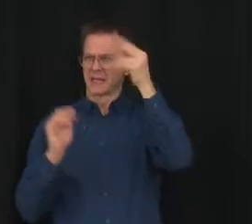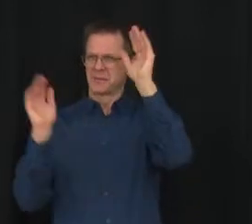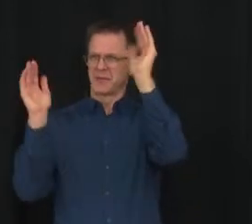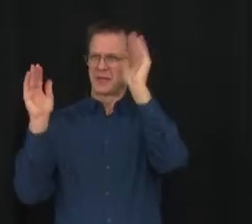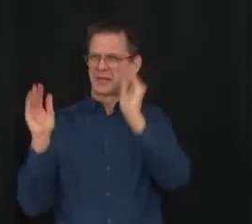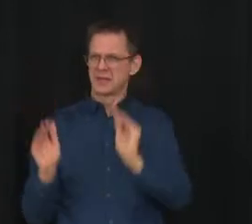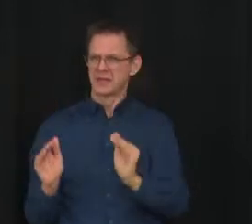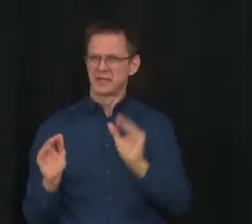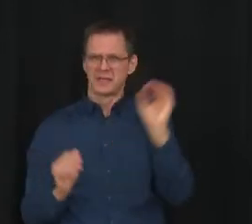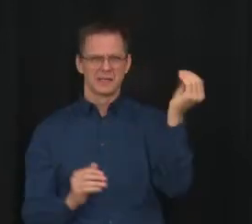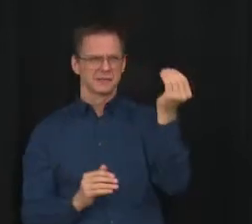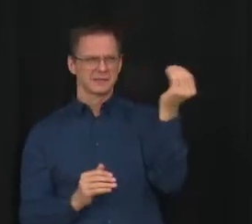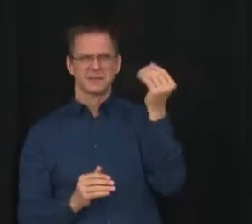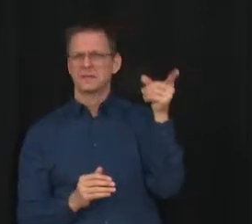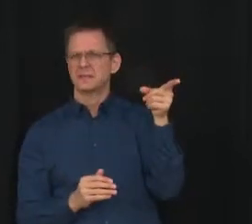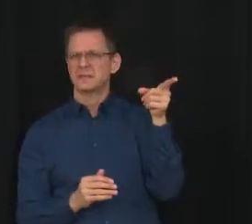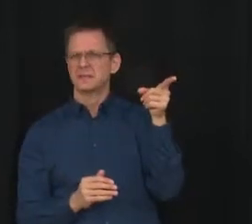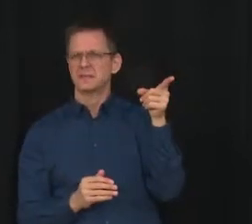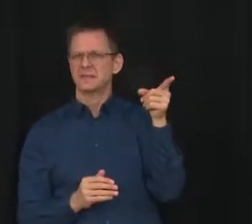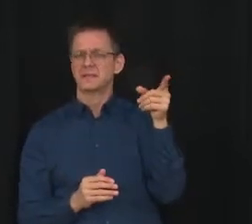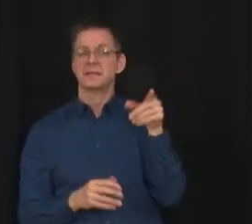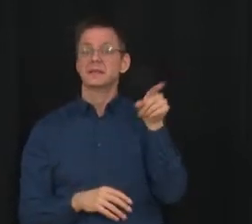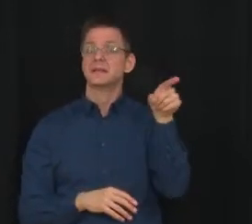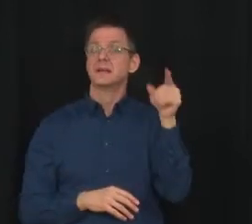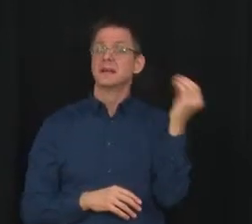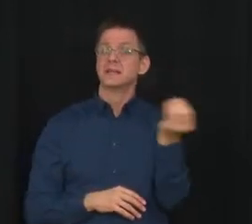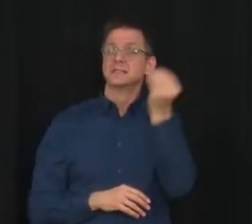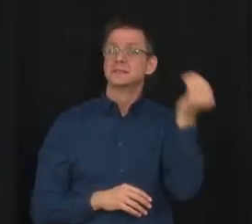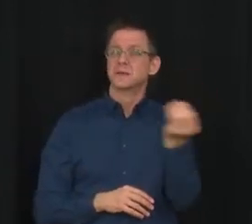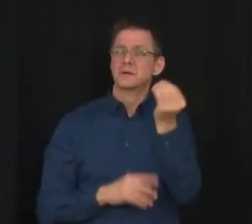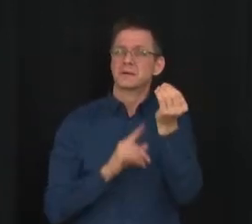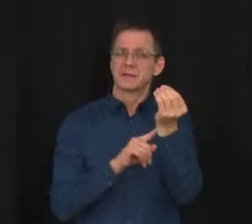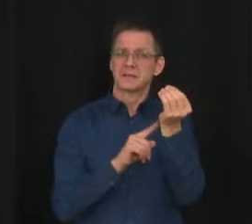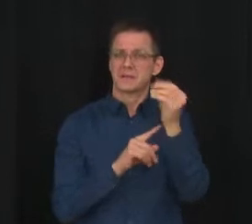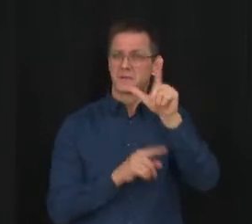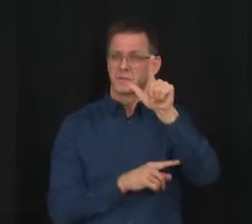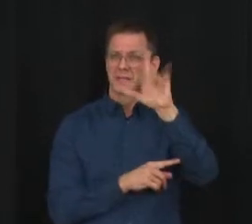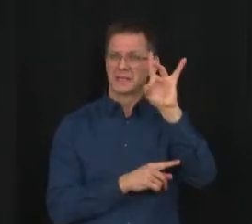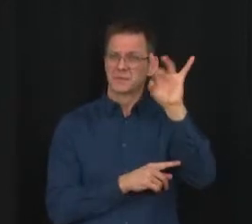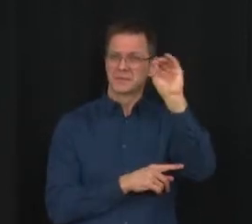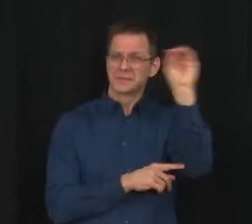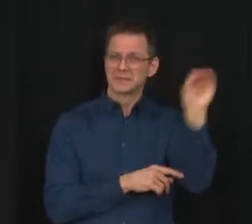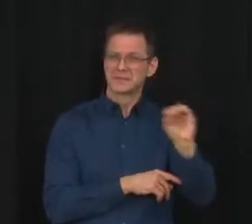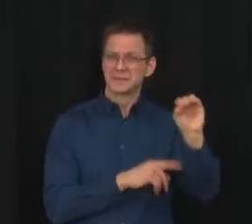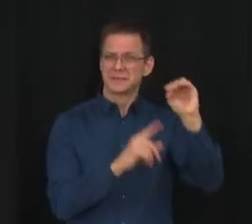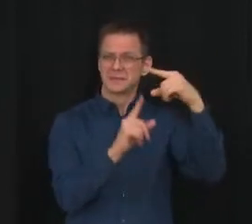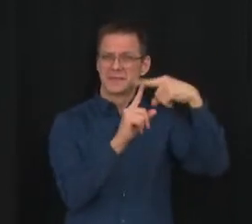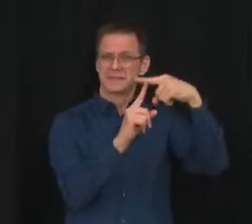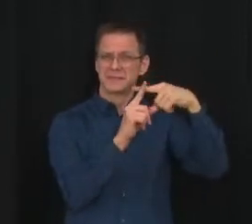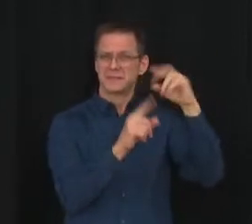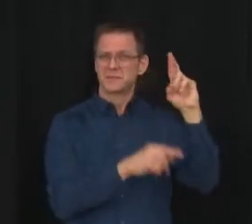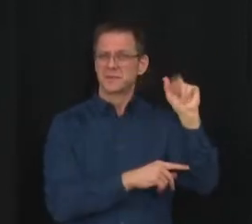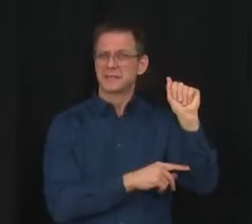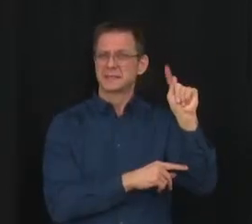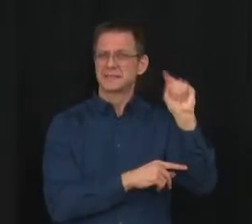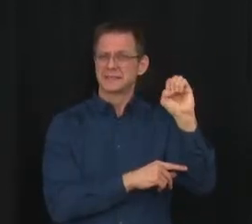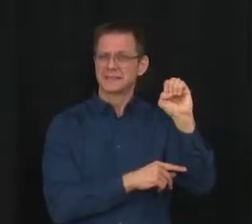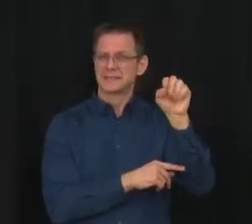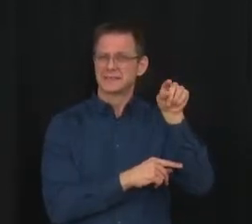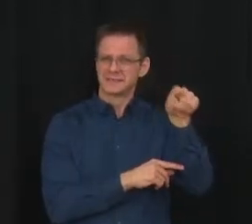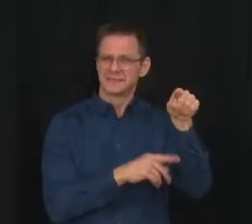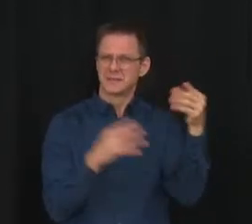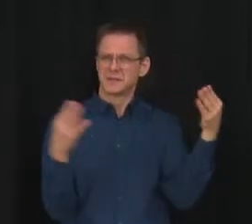Ontario's decided to delay it by two weeks. So I'm just wondering how Alberta will look at other jurisdictions in the future when making